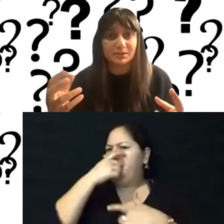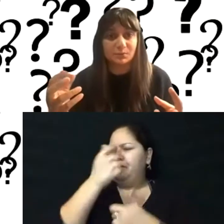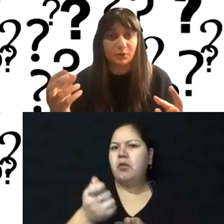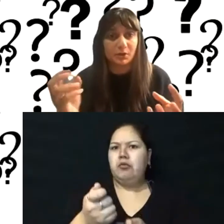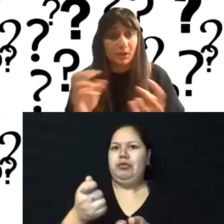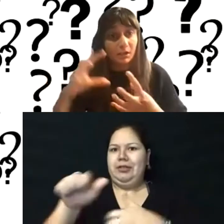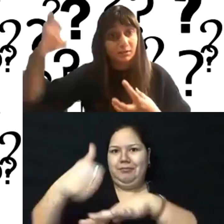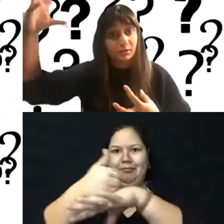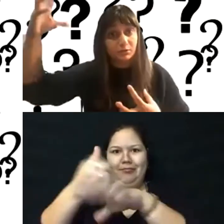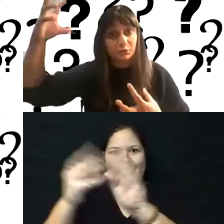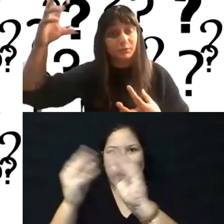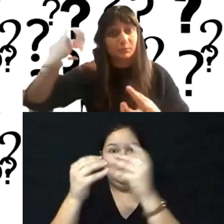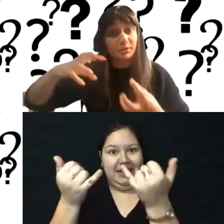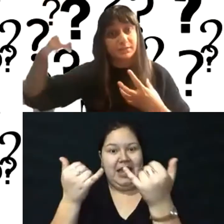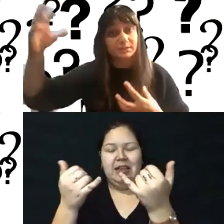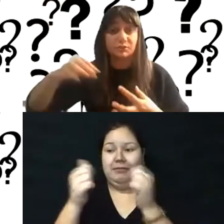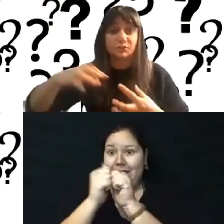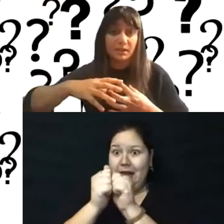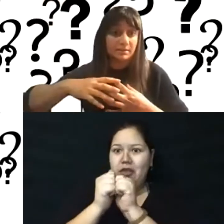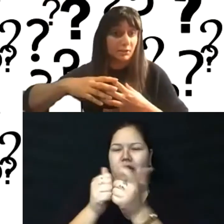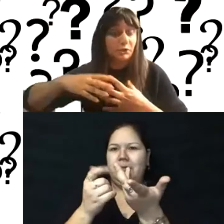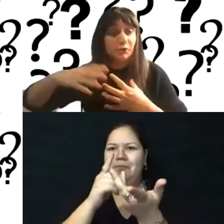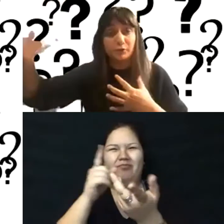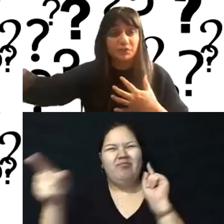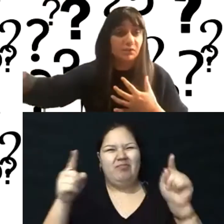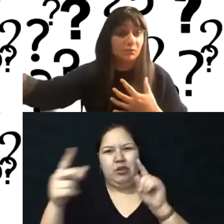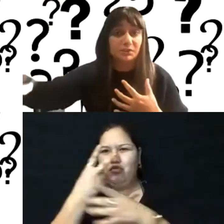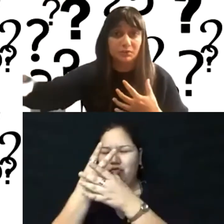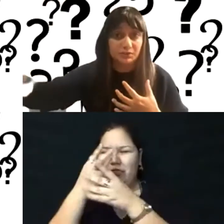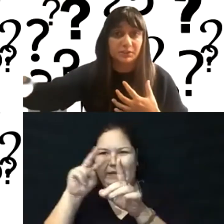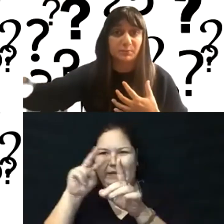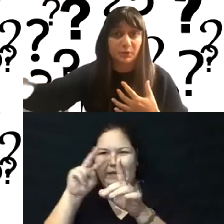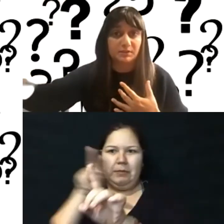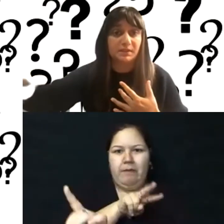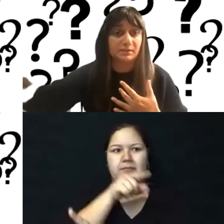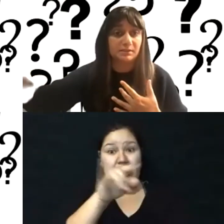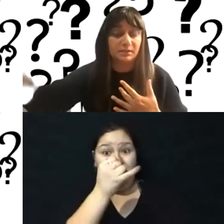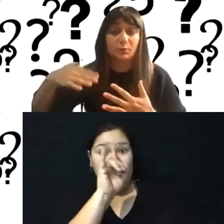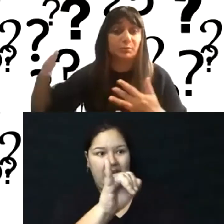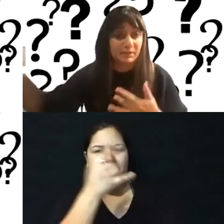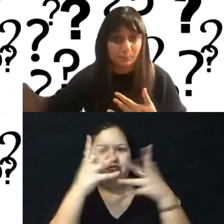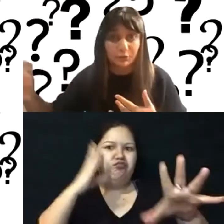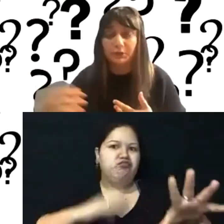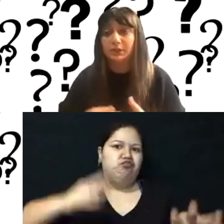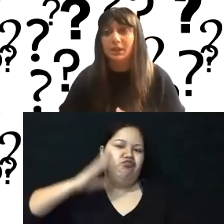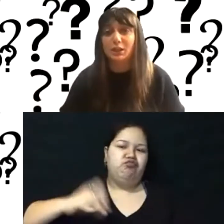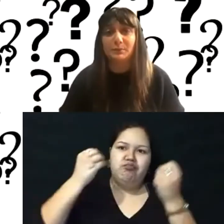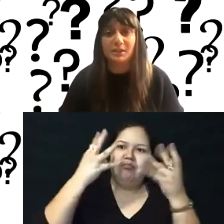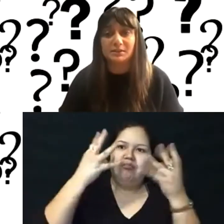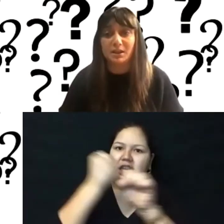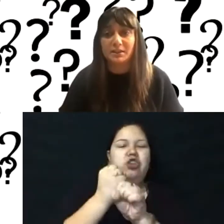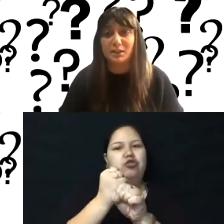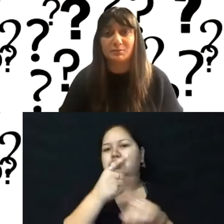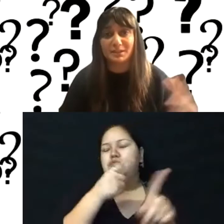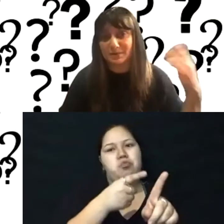together is we're kind of in two different places. Jai has years and years and years of experience that is irreplaceable. Um,